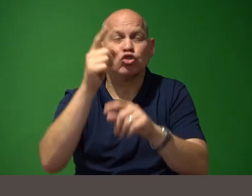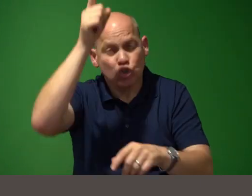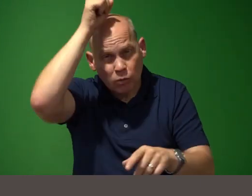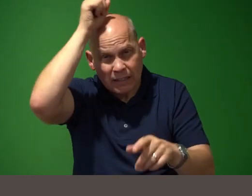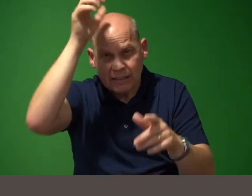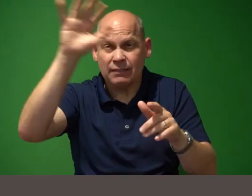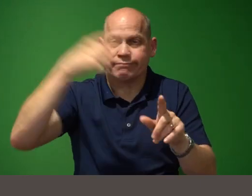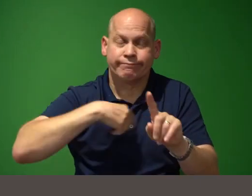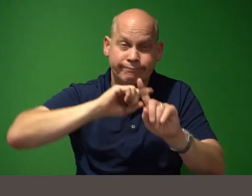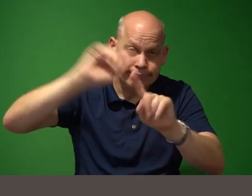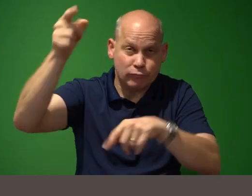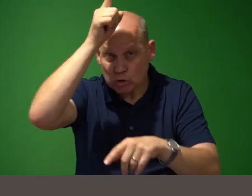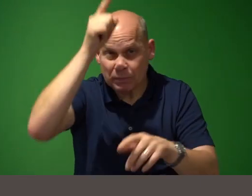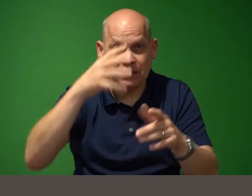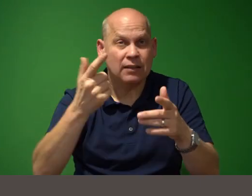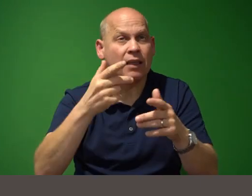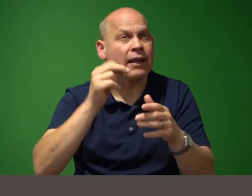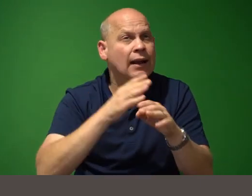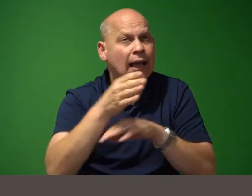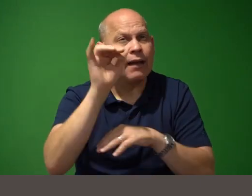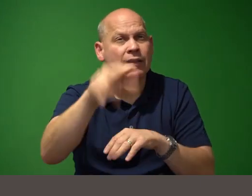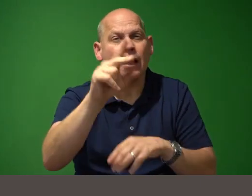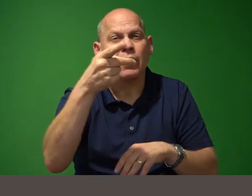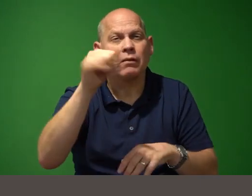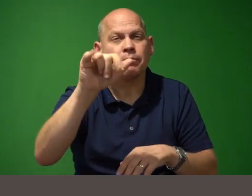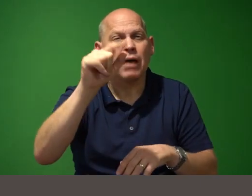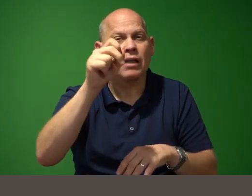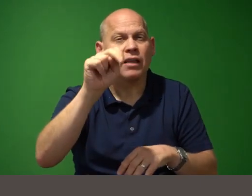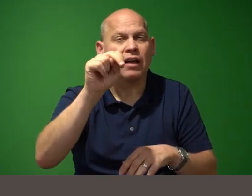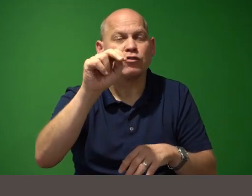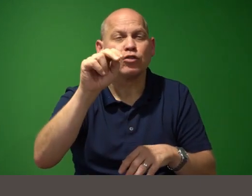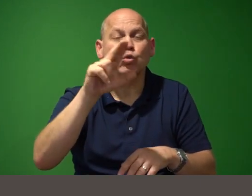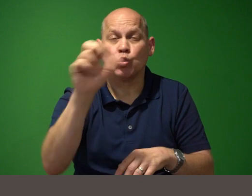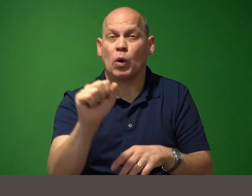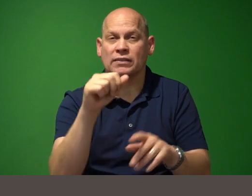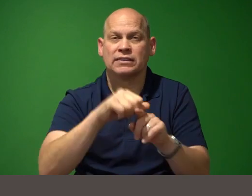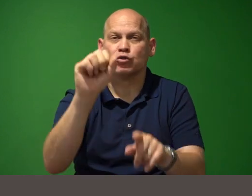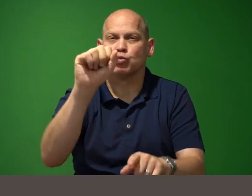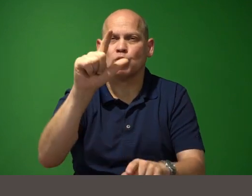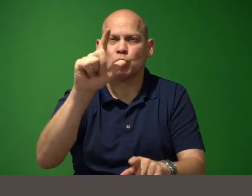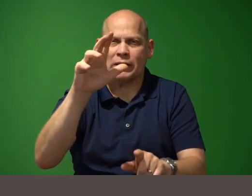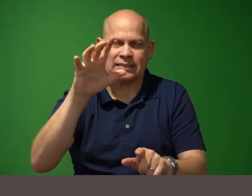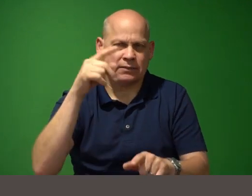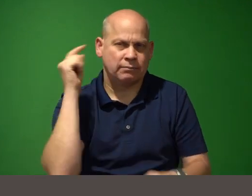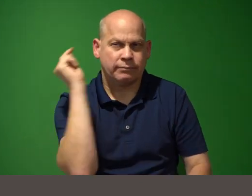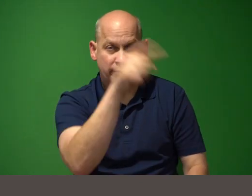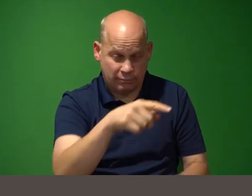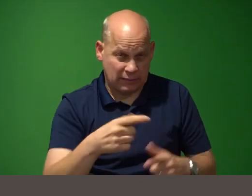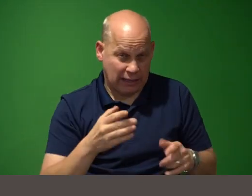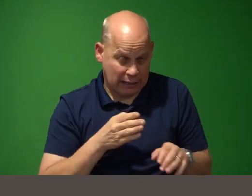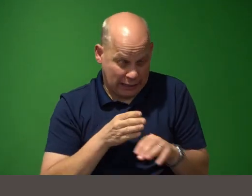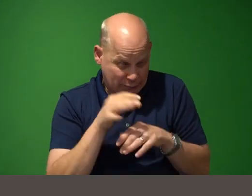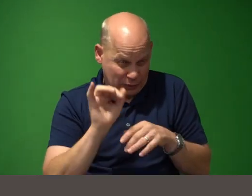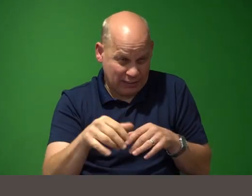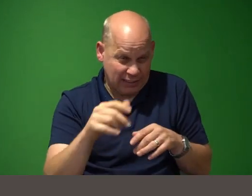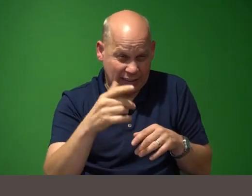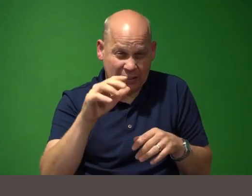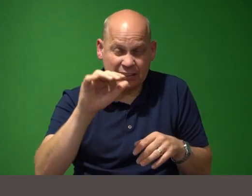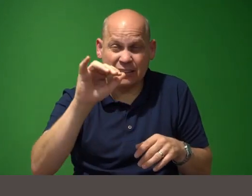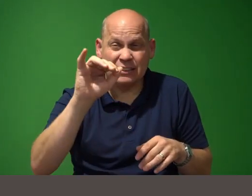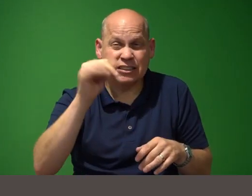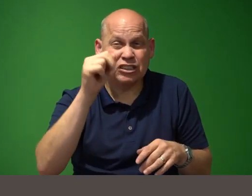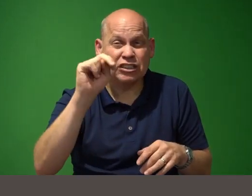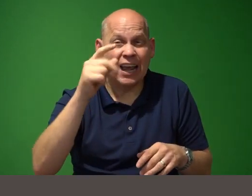pycon us at in salt lake city um shortly after that there was django con europe in edinburgh